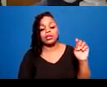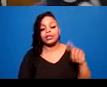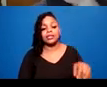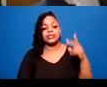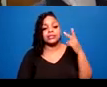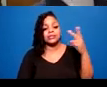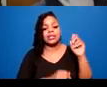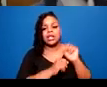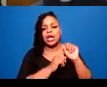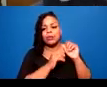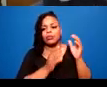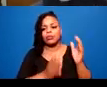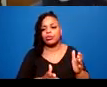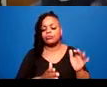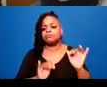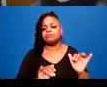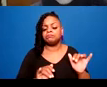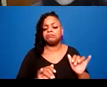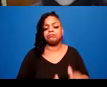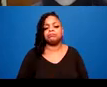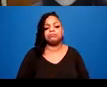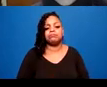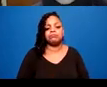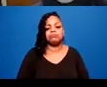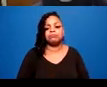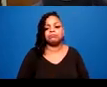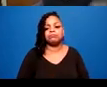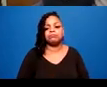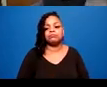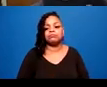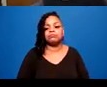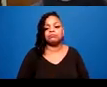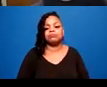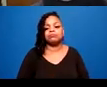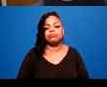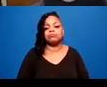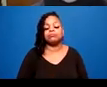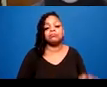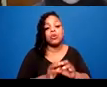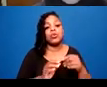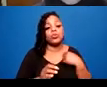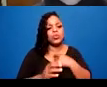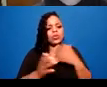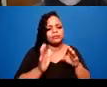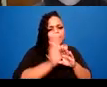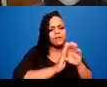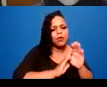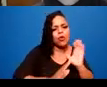building vocabulary, building conversation to